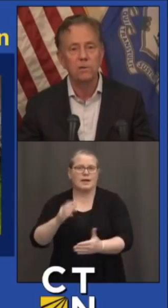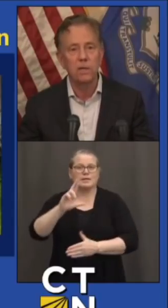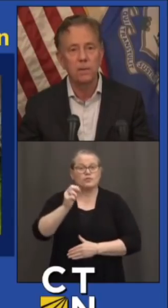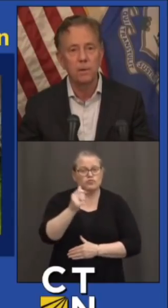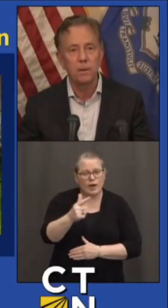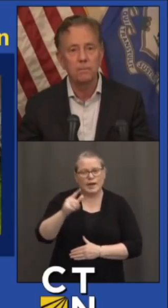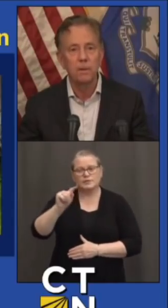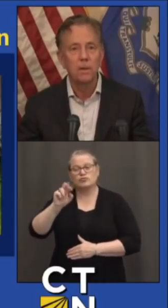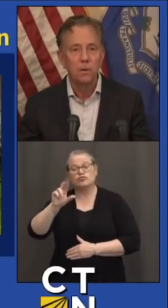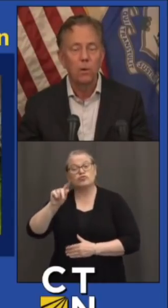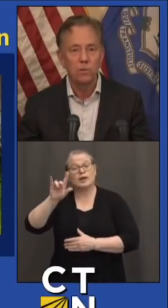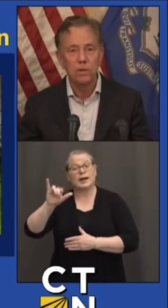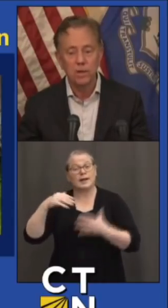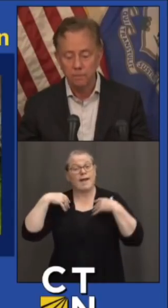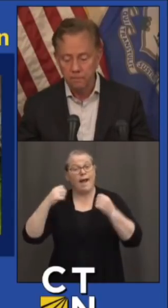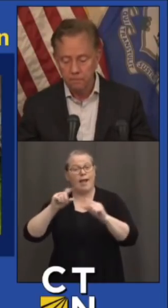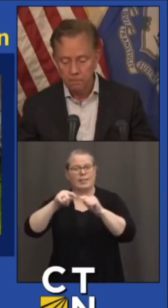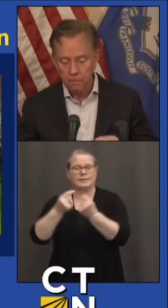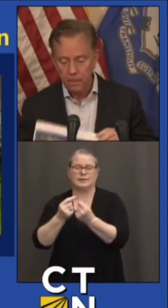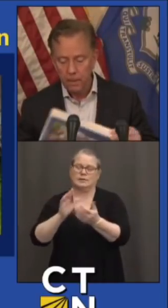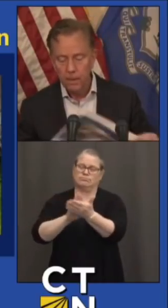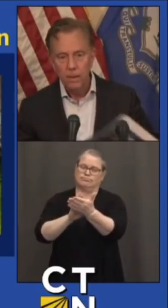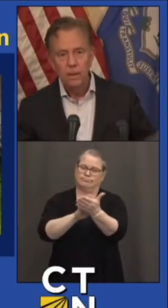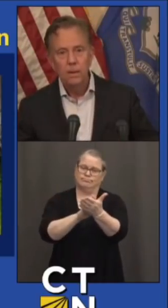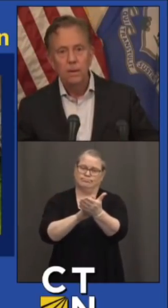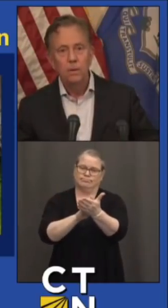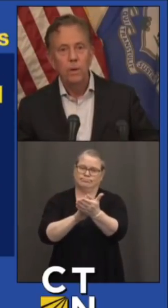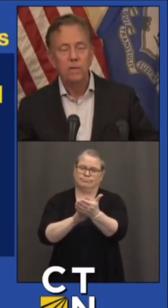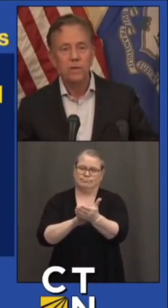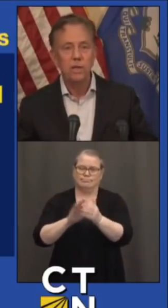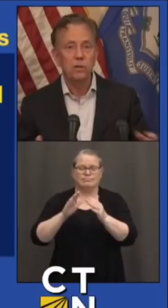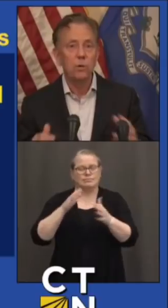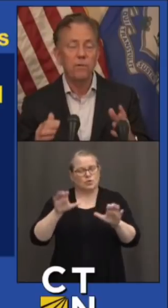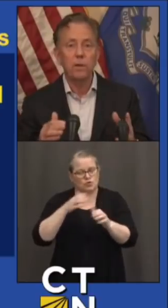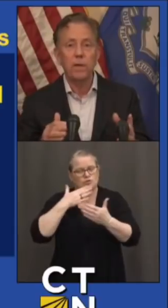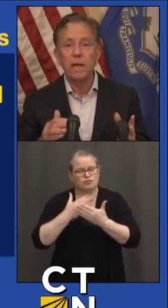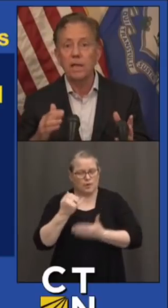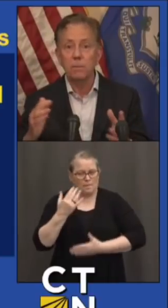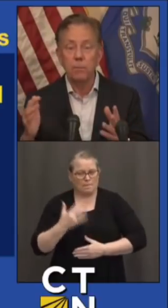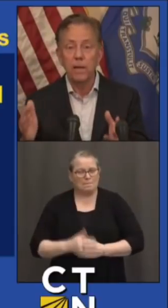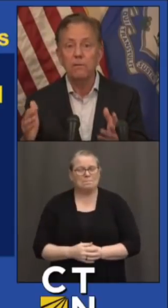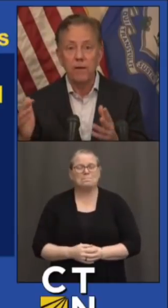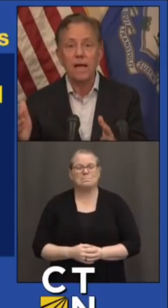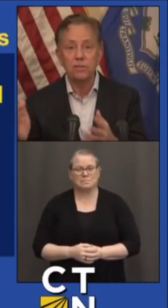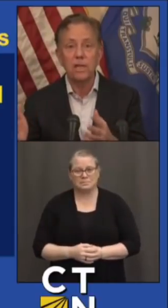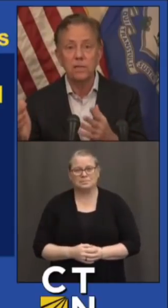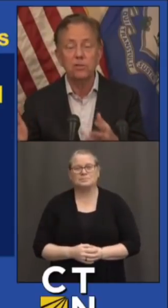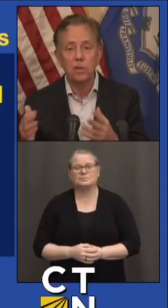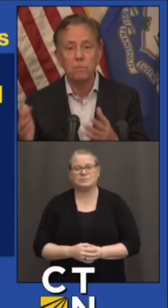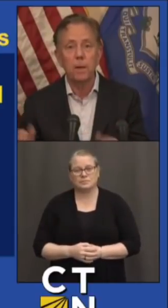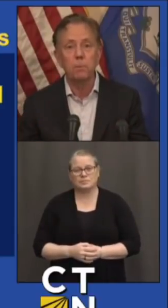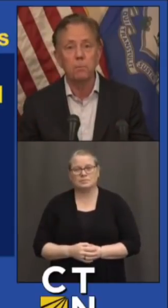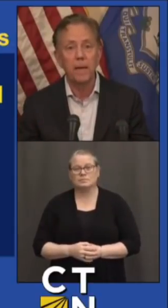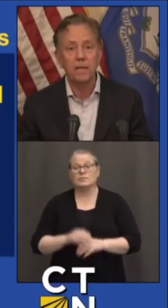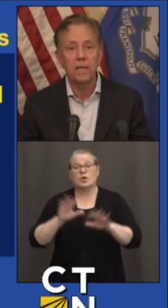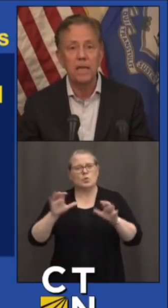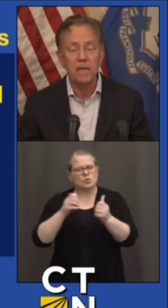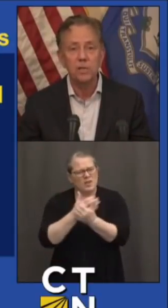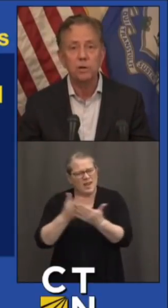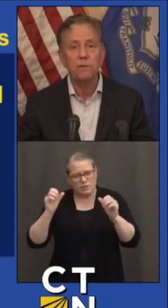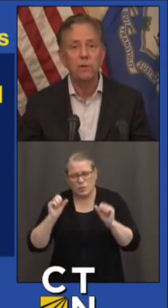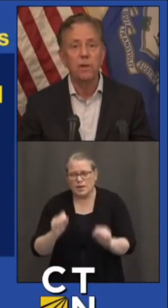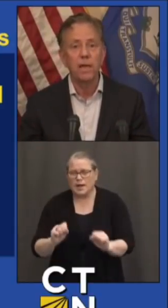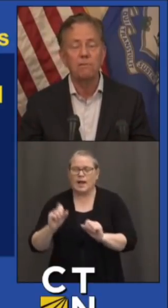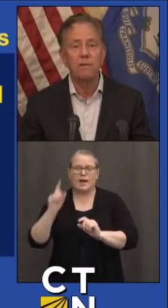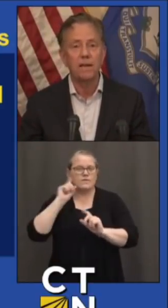Trinity Health team, well done. We continue to do everything we can to bring vaccines to the people, make it